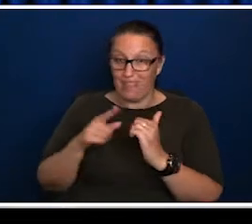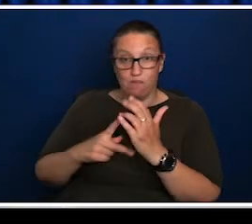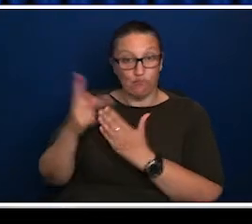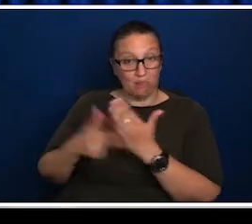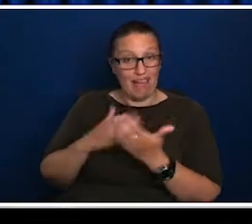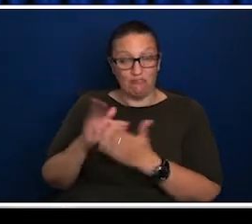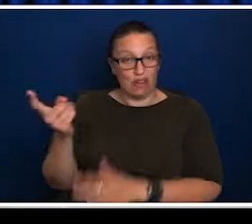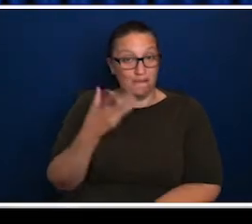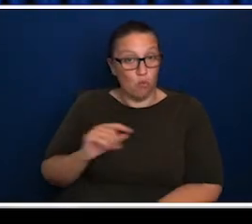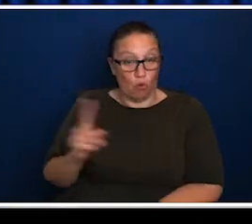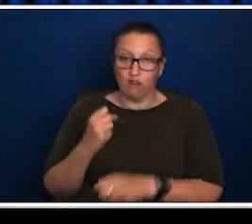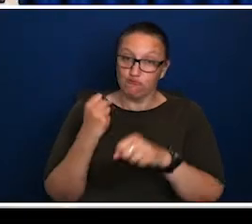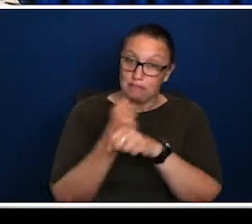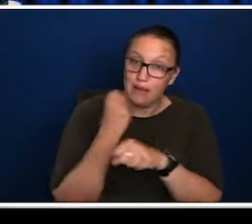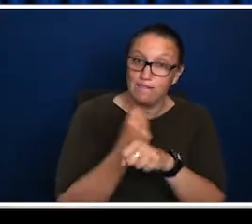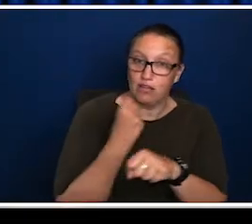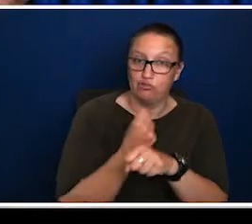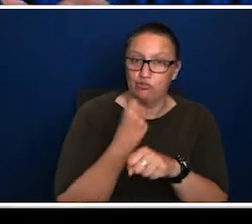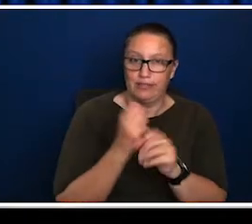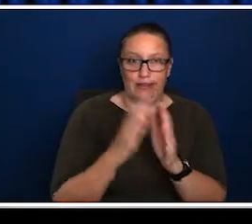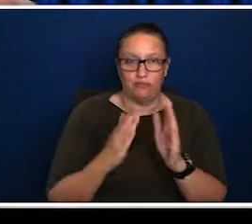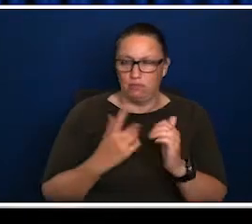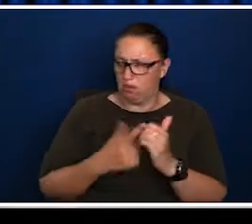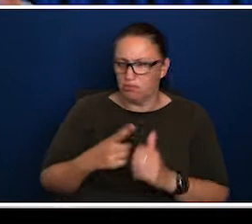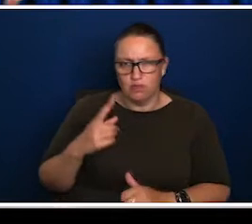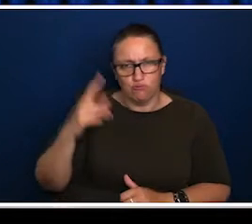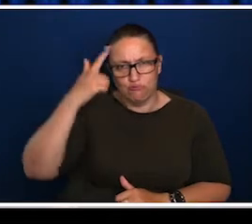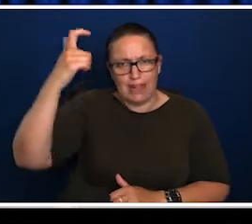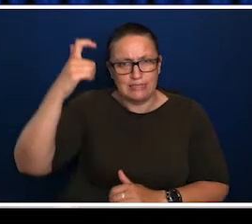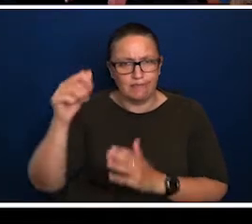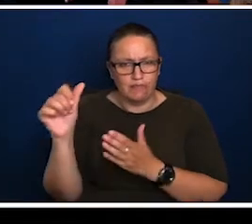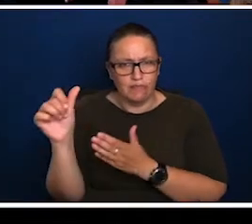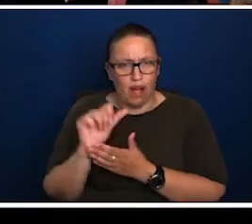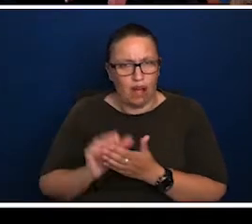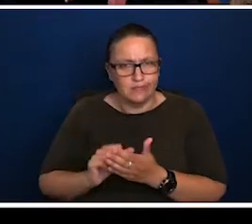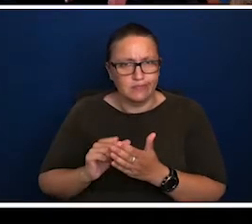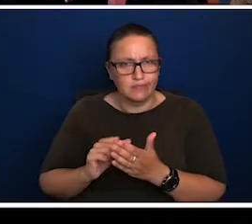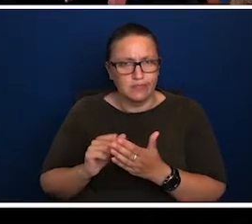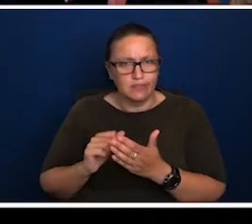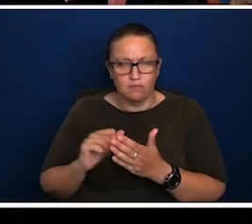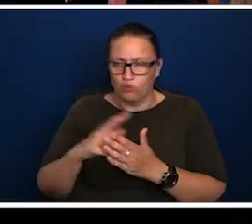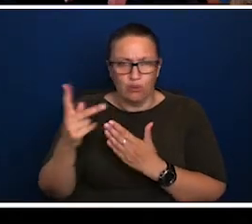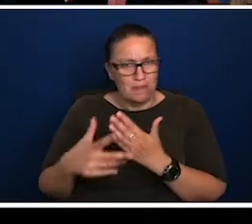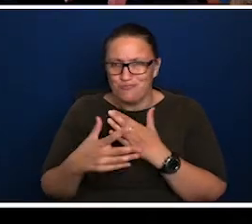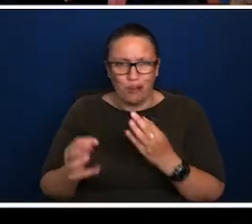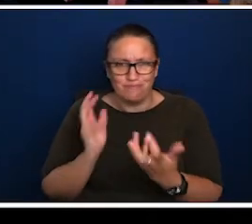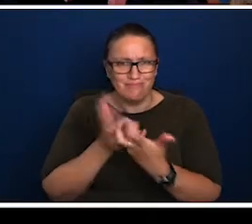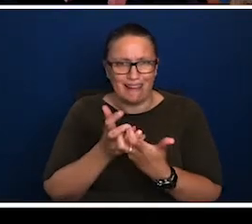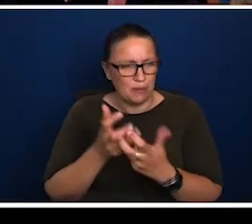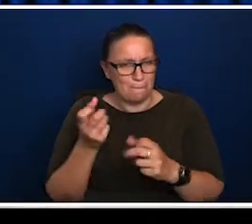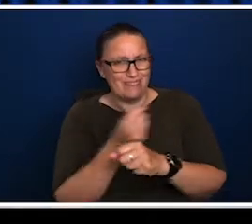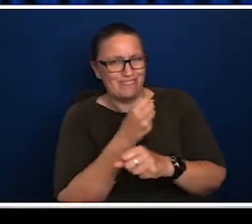I found quite extraordinary because these are industries which are not at all resembling the manufacturing industry in any way. And so to try to translate